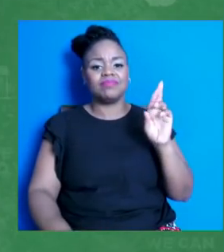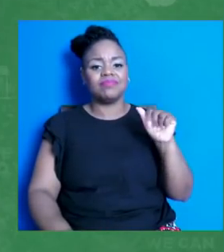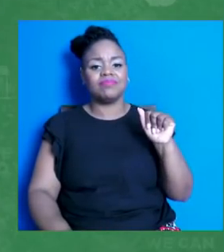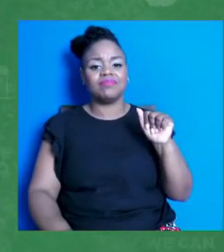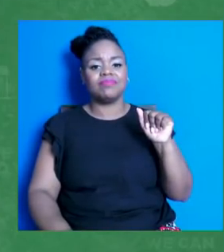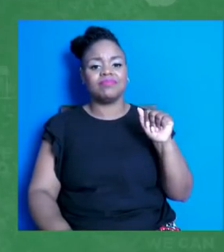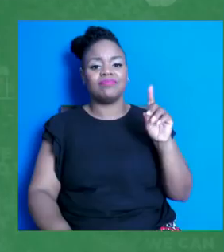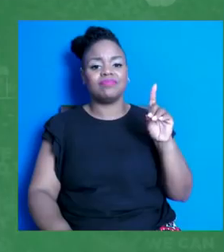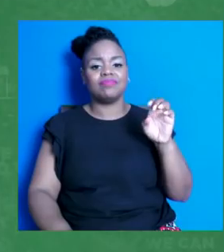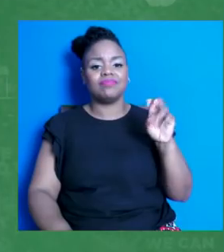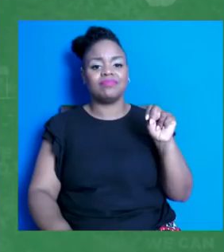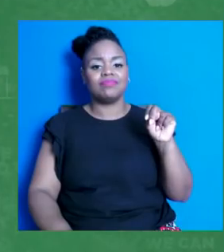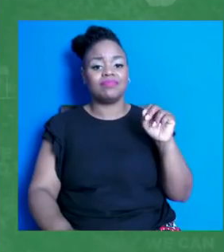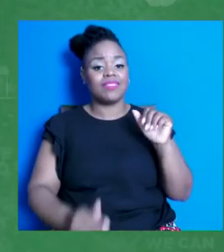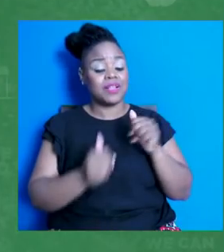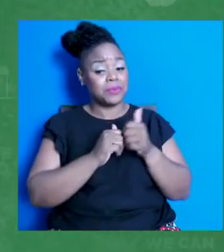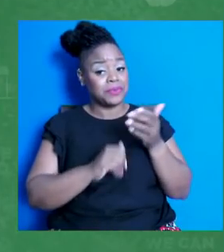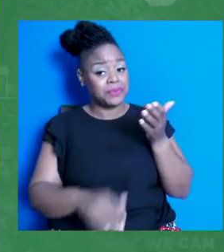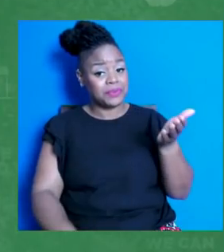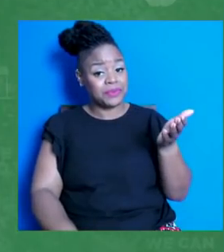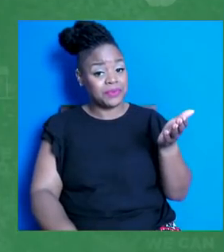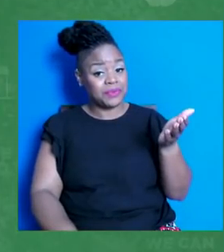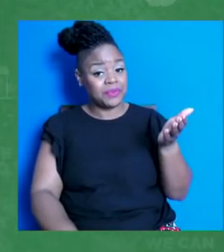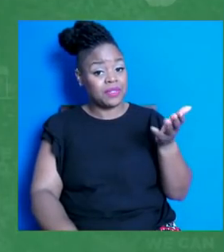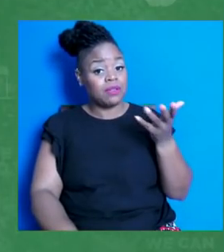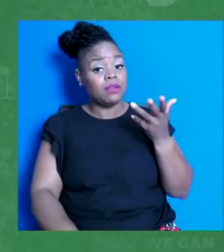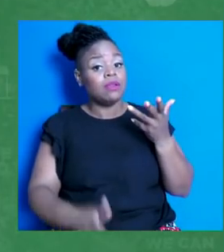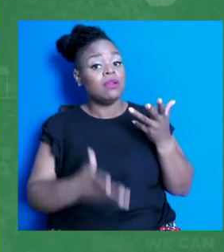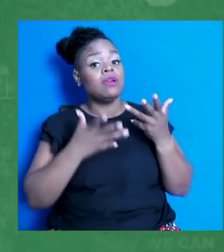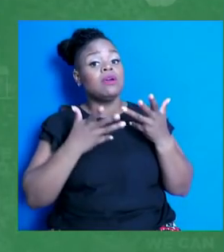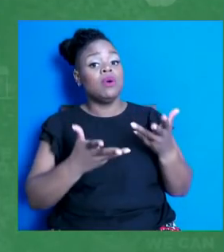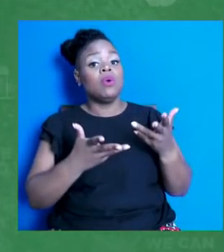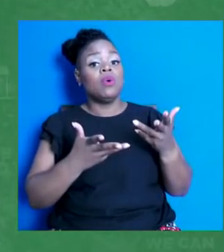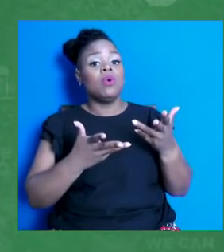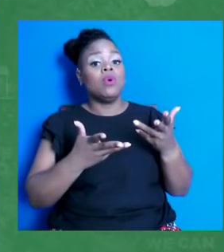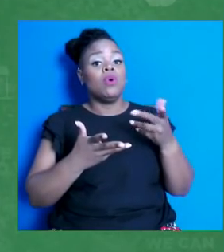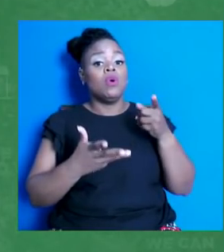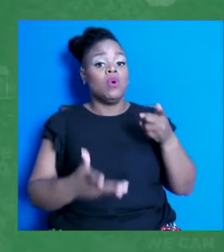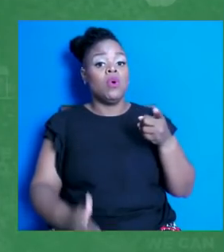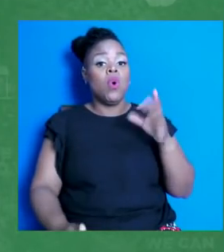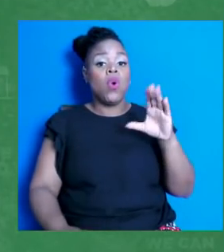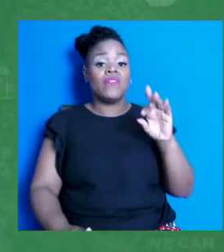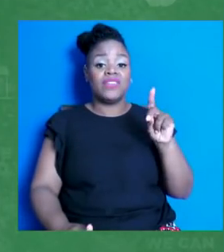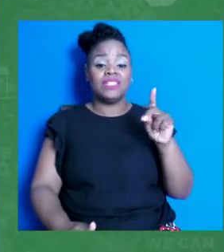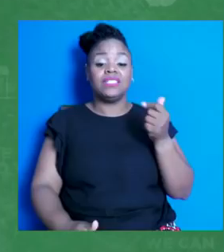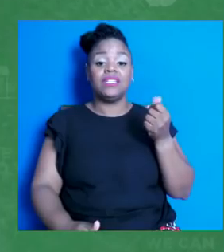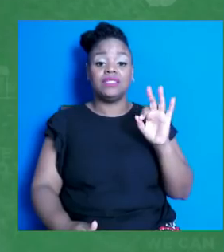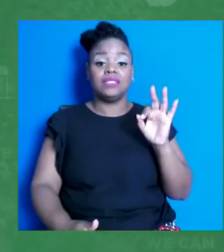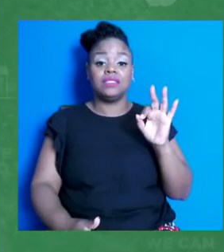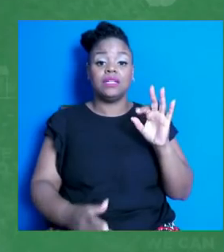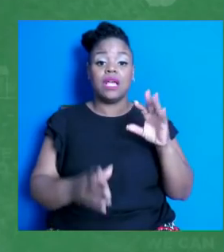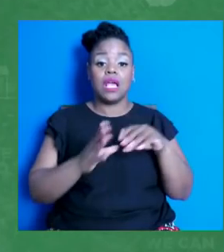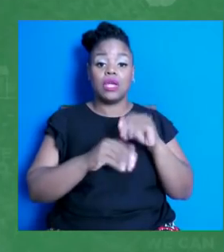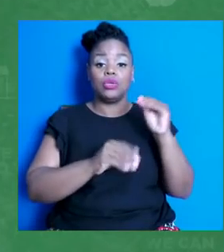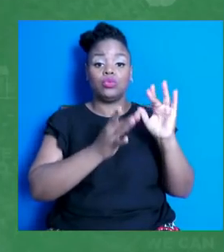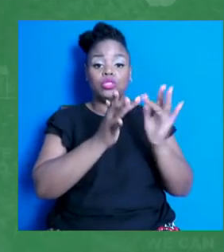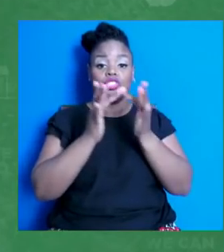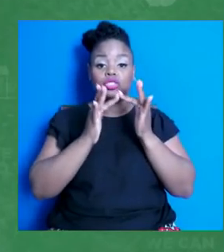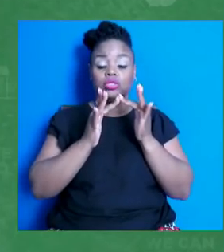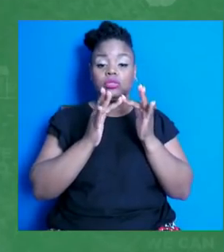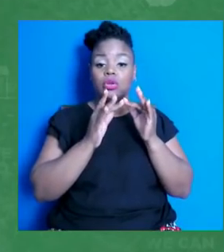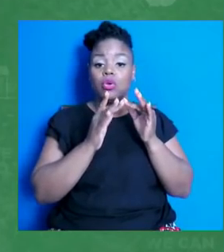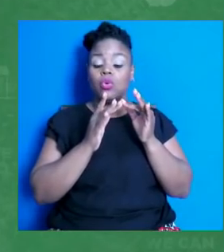good. How are you? So you are a COVID-19 outreach and organizing fellow with Planned Parenthood, right?